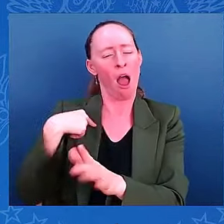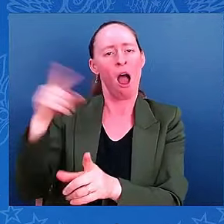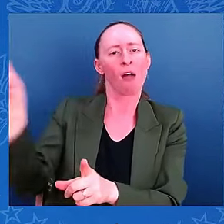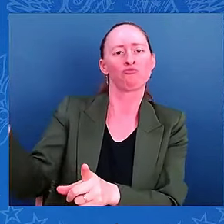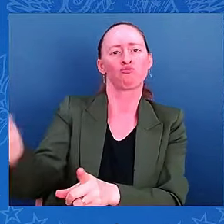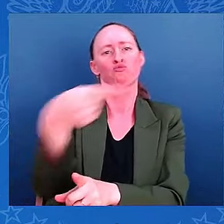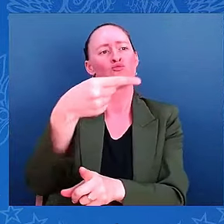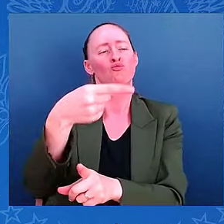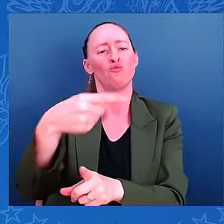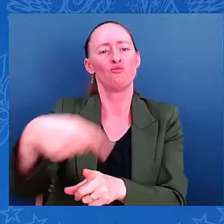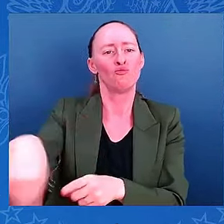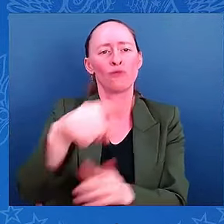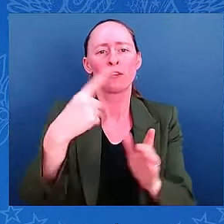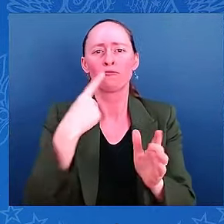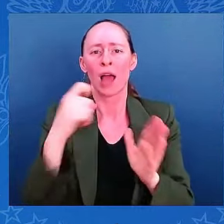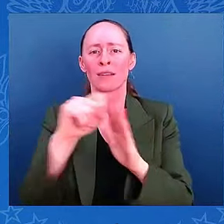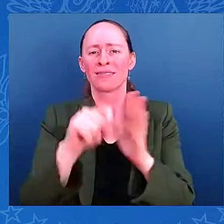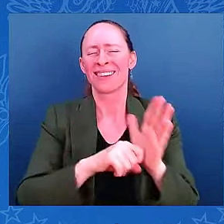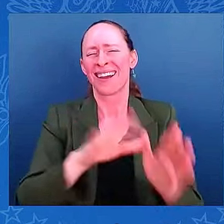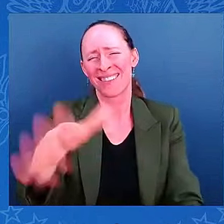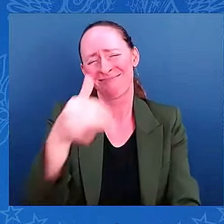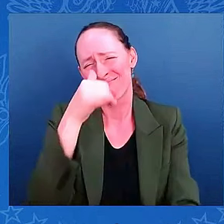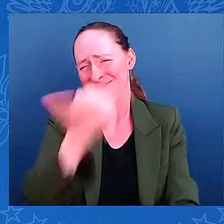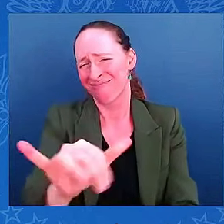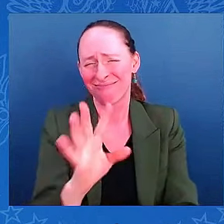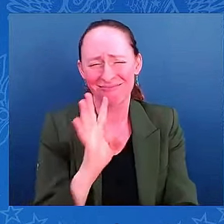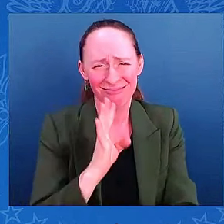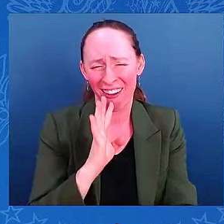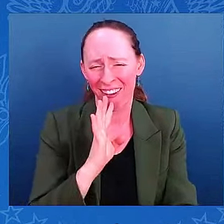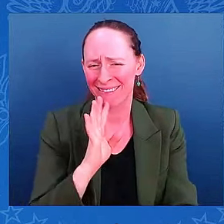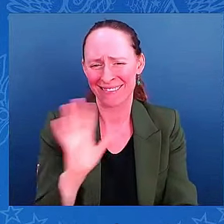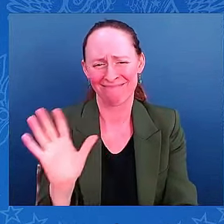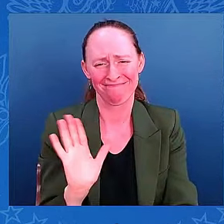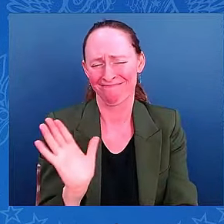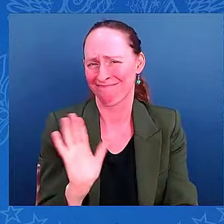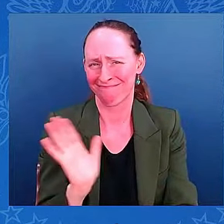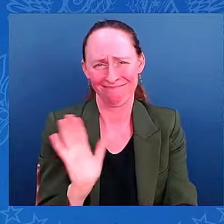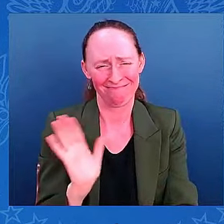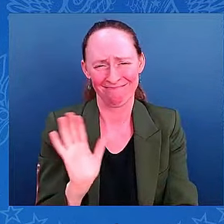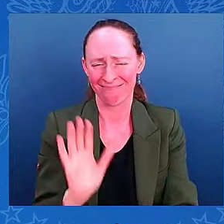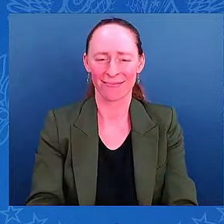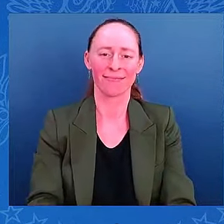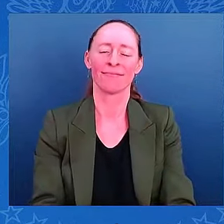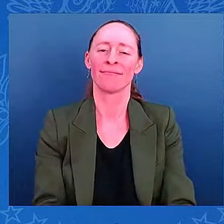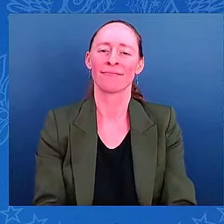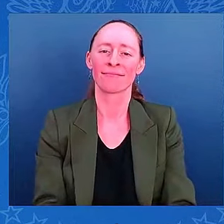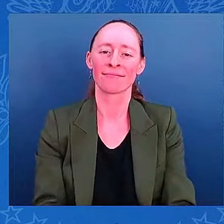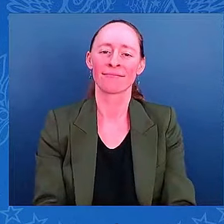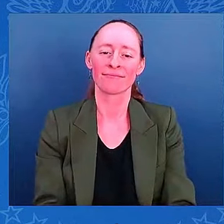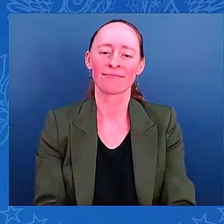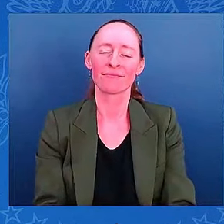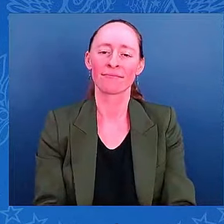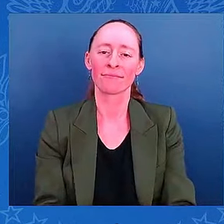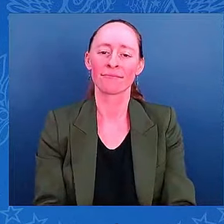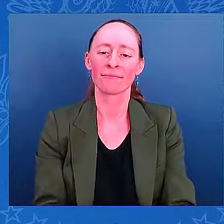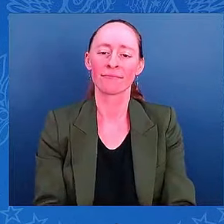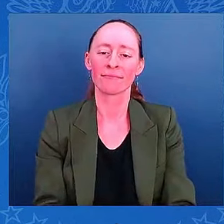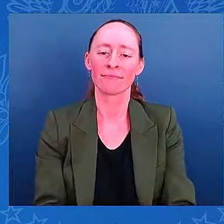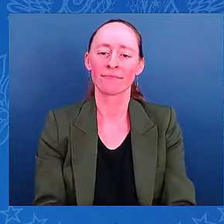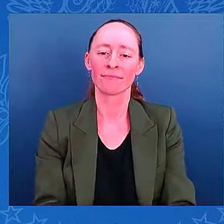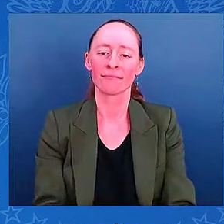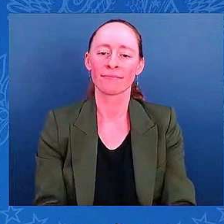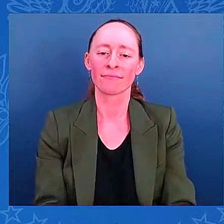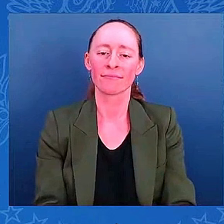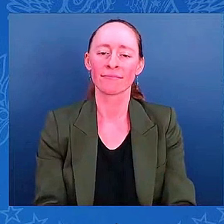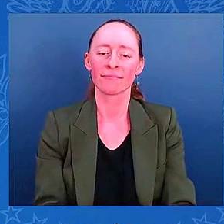you know, people, when they're in trouble or, for example, and I asked this to our administrator, they said that you get seven hundred fifty